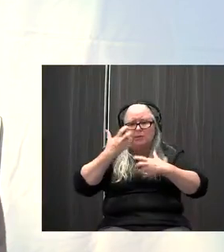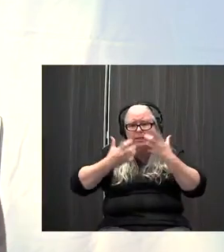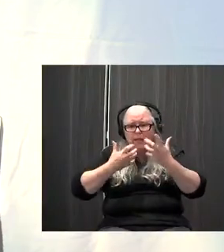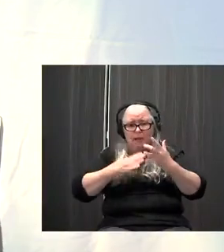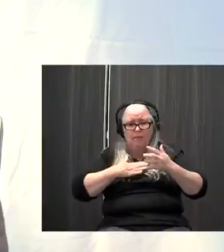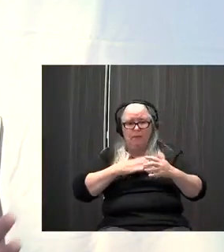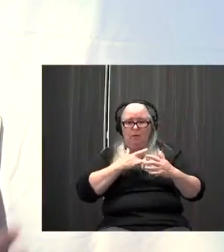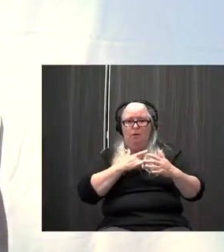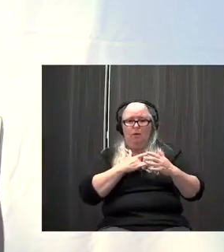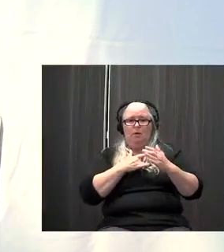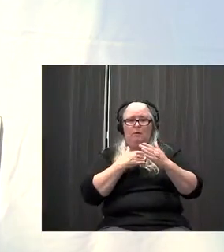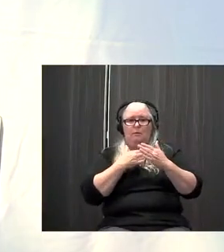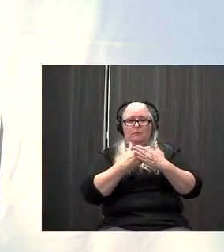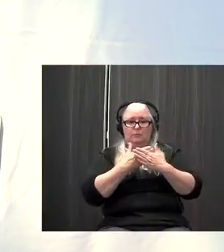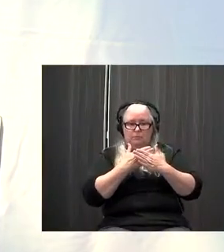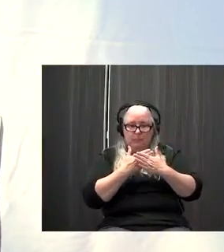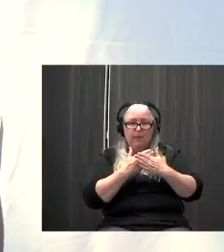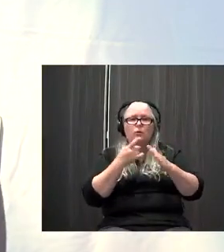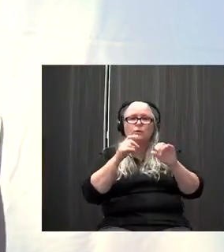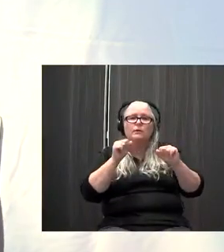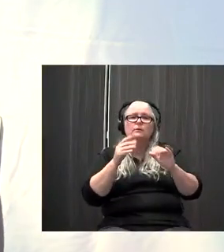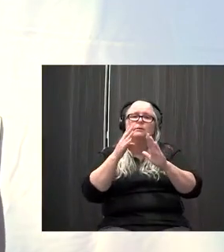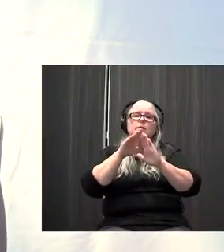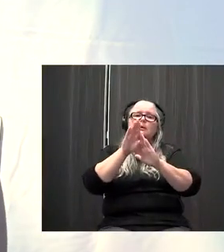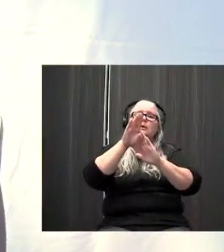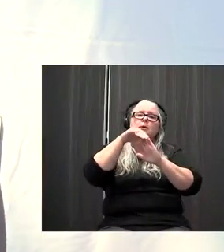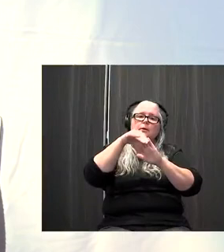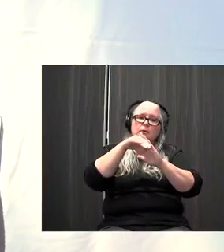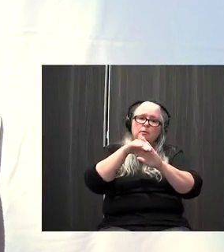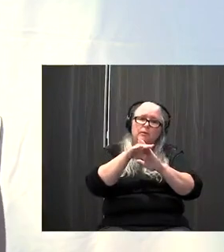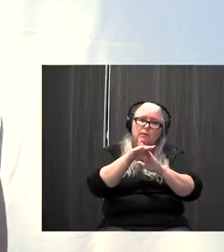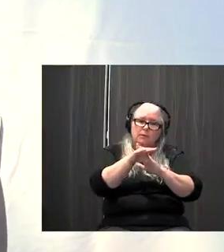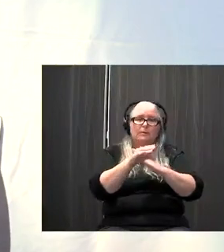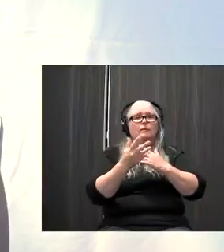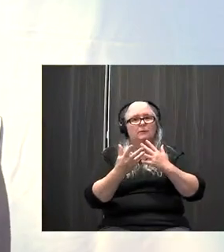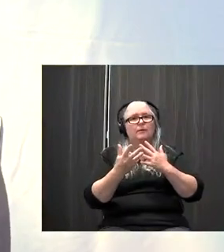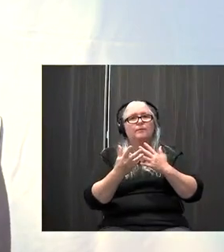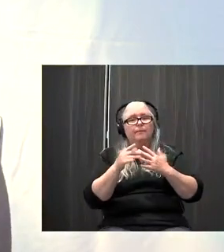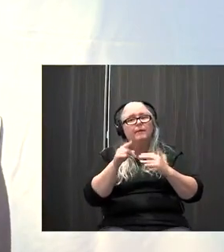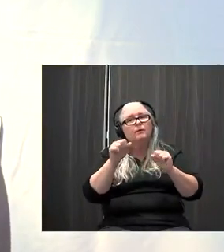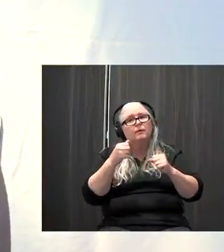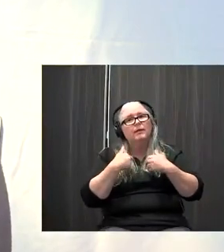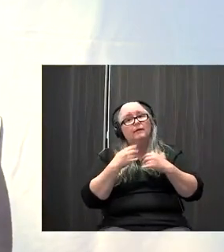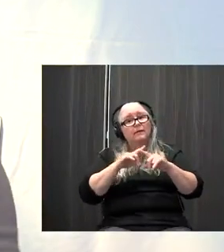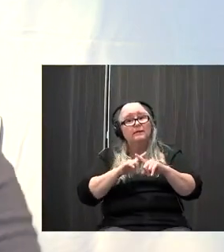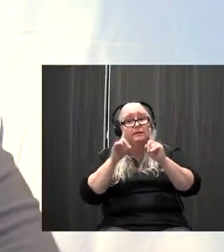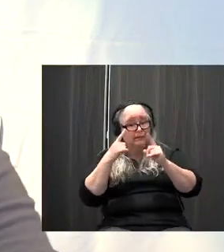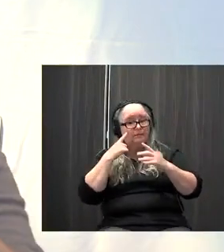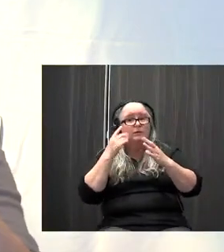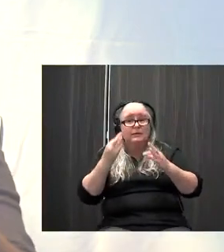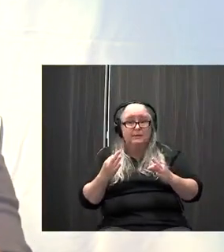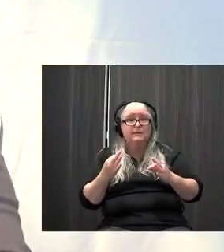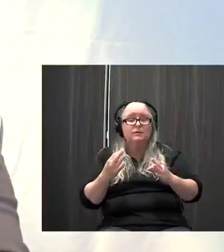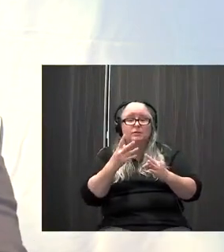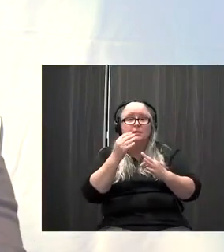am about to, the more you can actually access the tools to downregulate your nervous system and be able to make a different decision and to be able to be